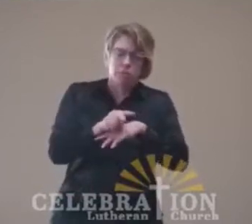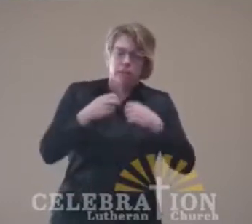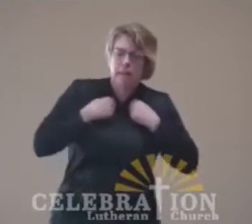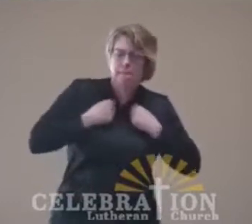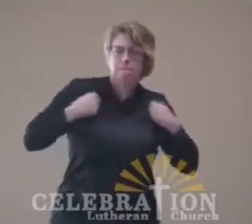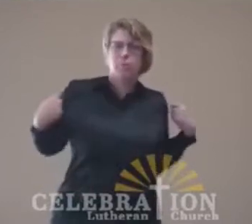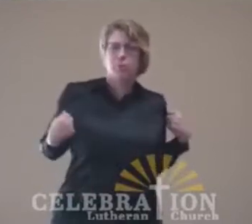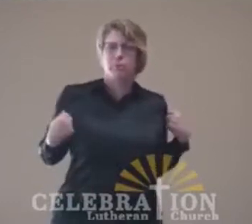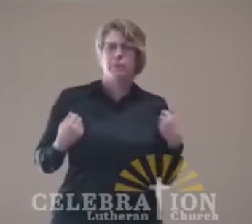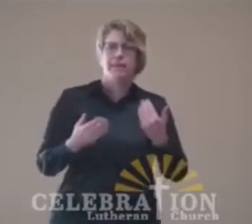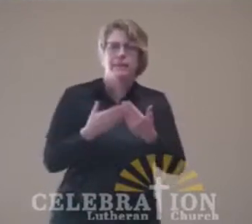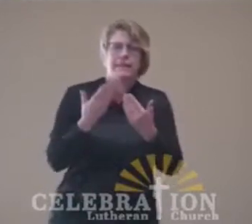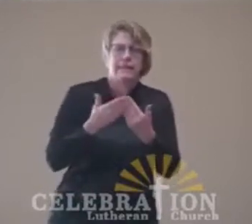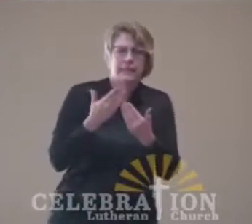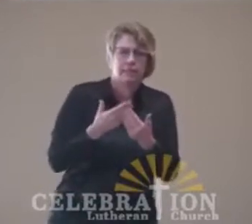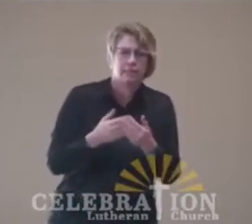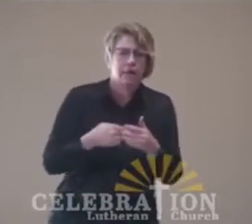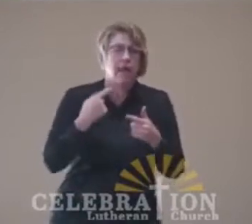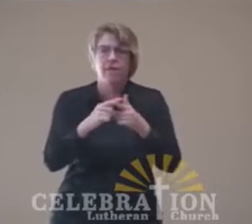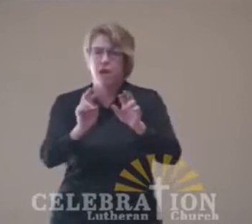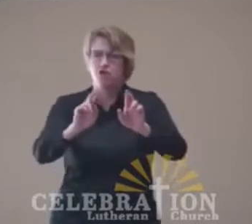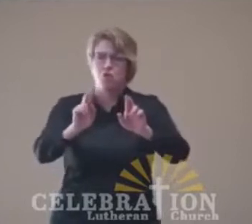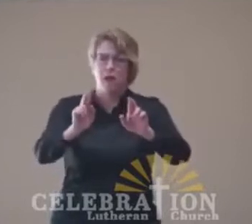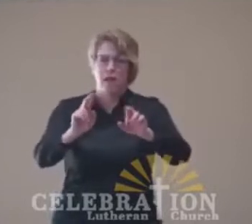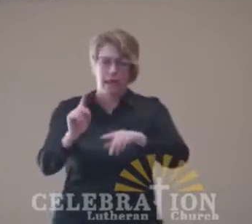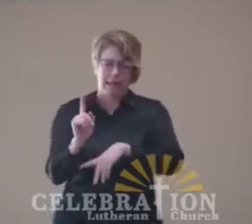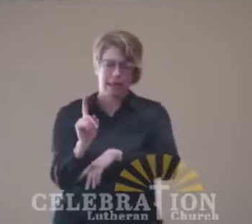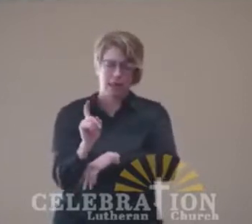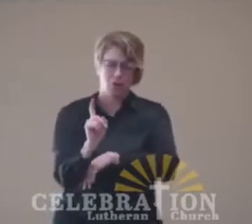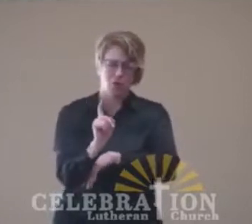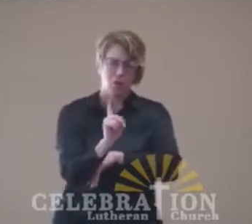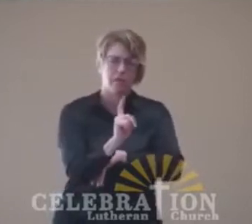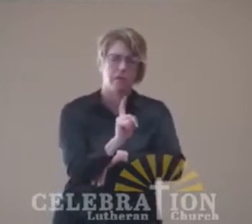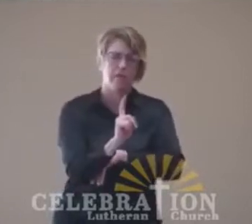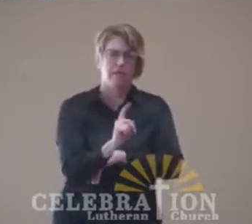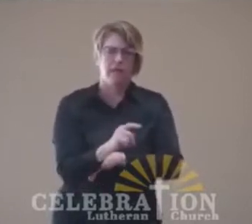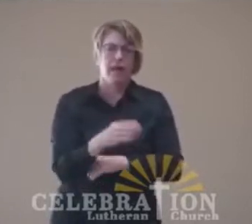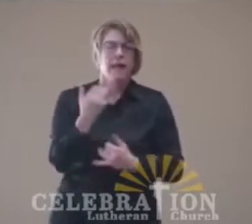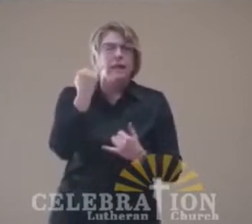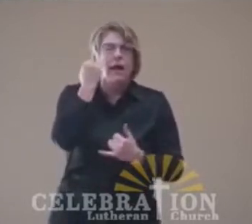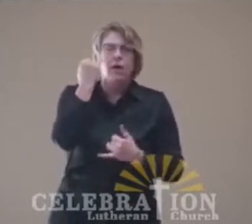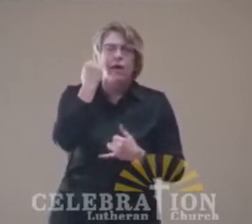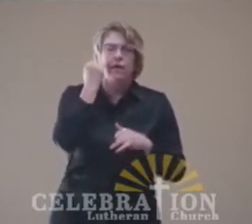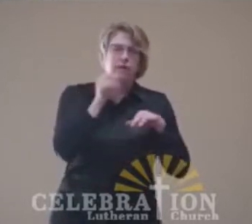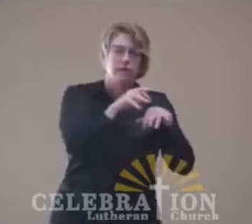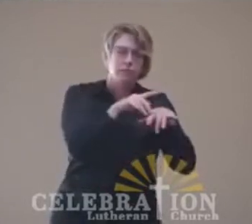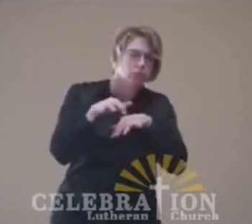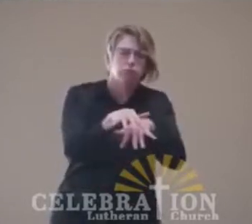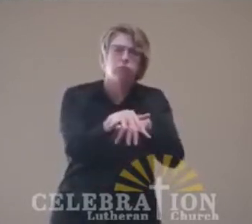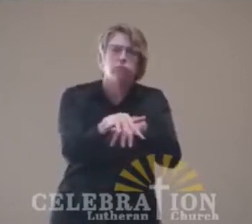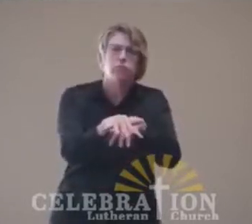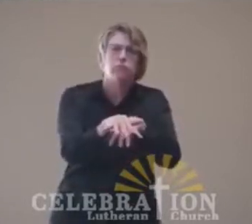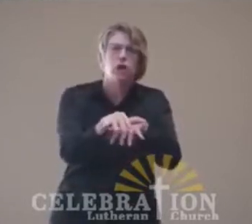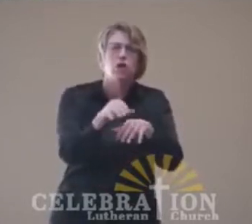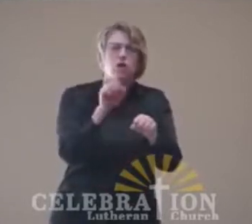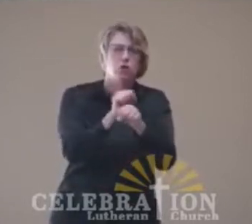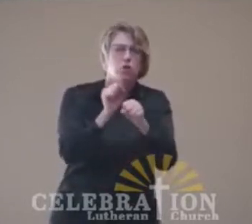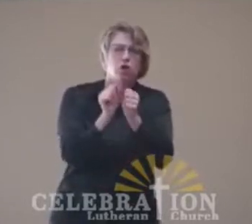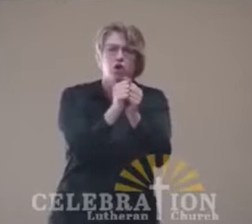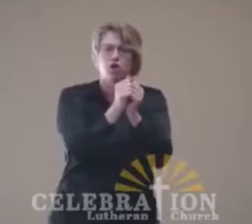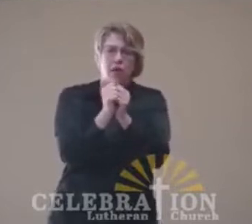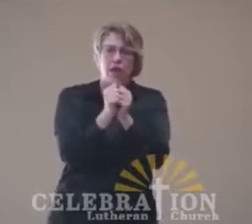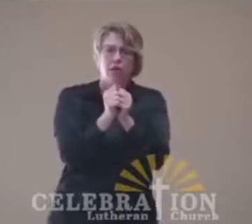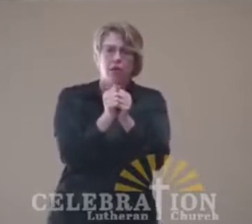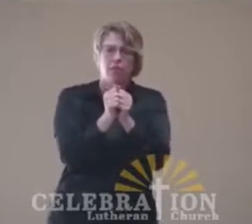And then, finally, you're ready to cross. And in fast-moving rivers, you do this together. So you